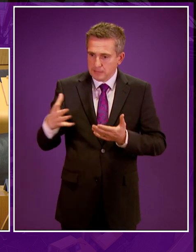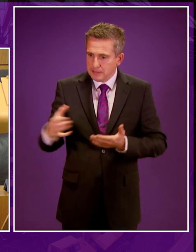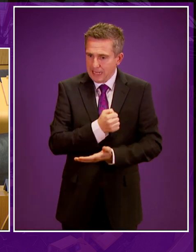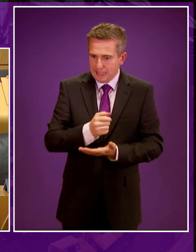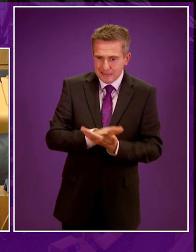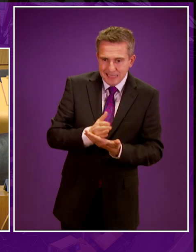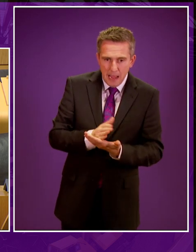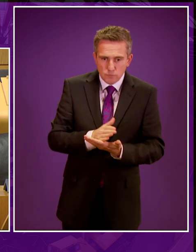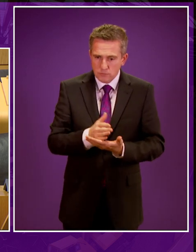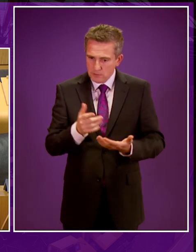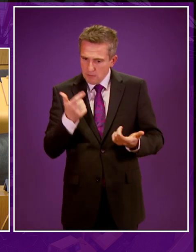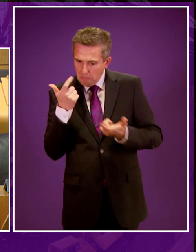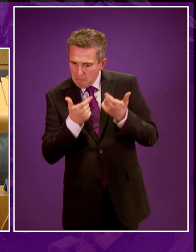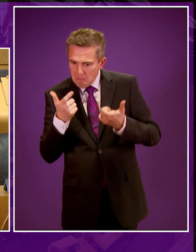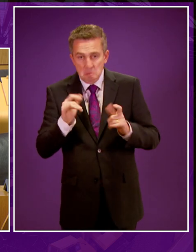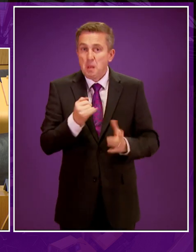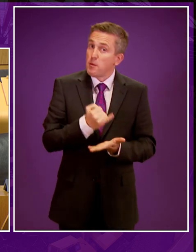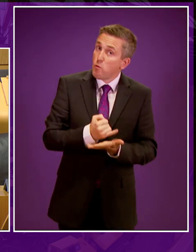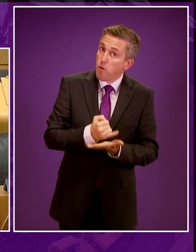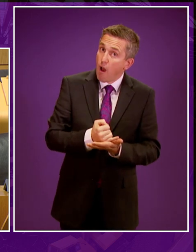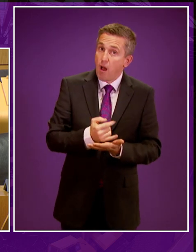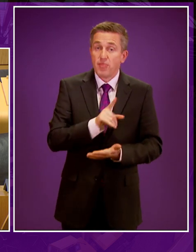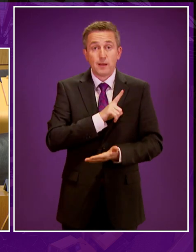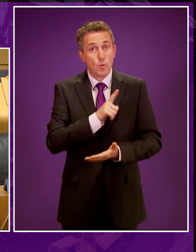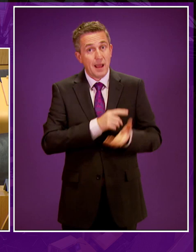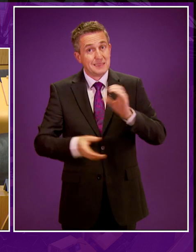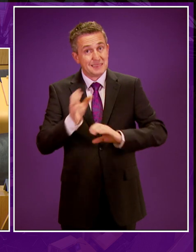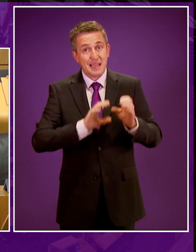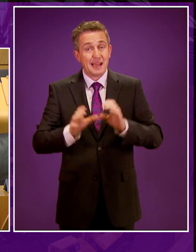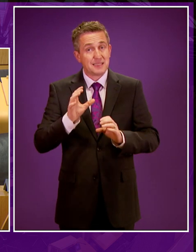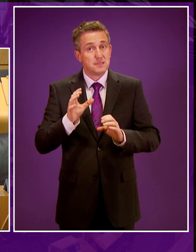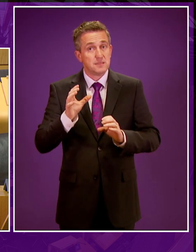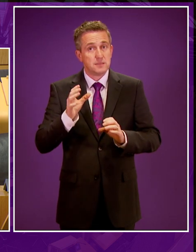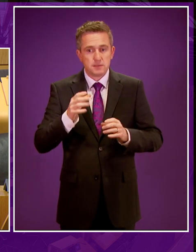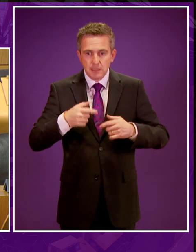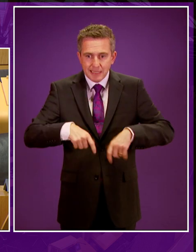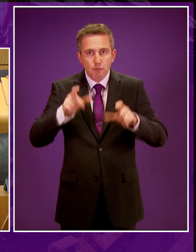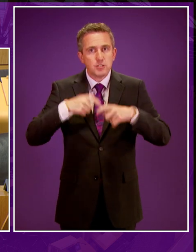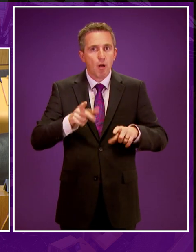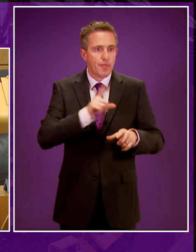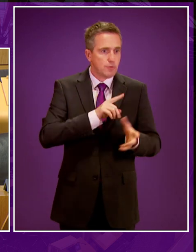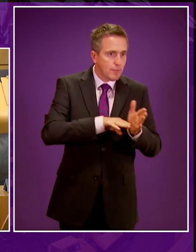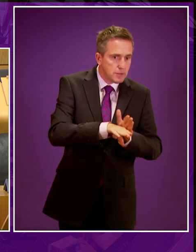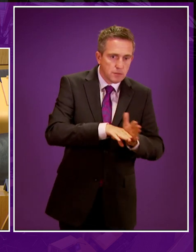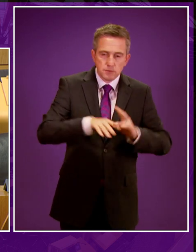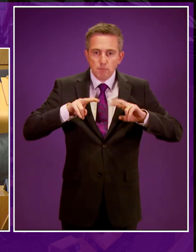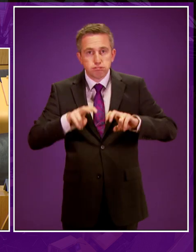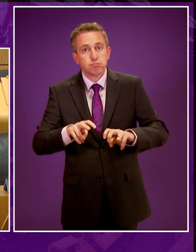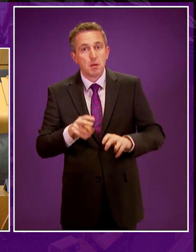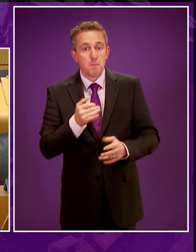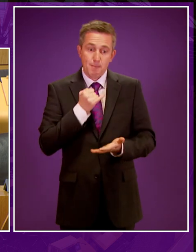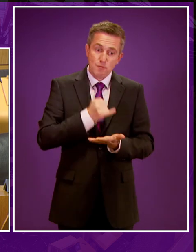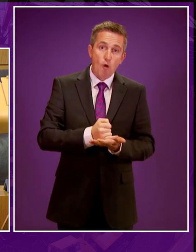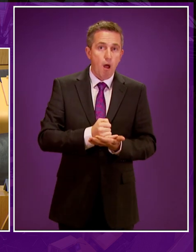about being open to the possibility that you might be wrong. That's why science has trials. That's why they conduct tests and experiments. It might be wrong,